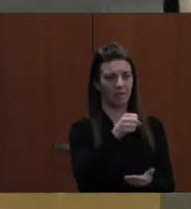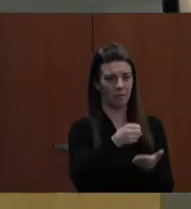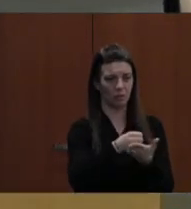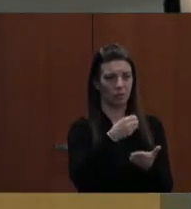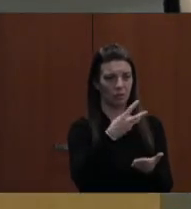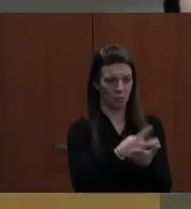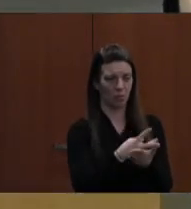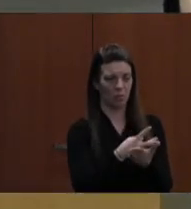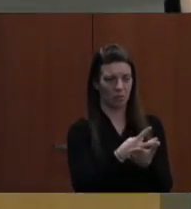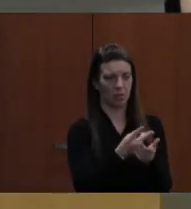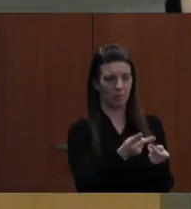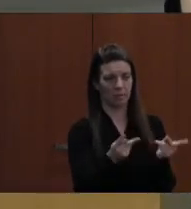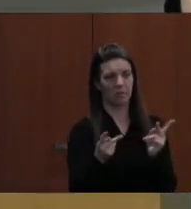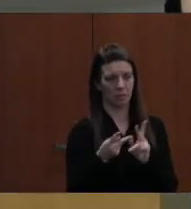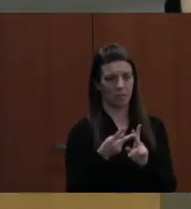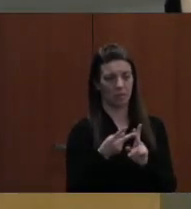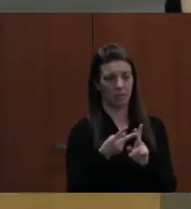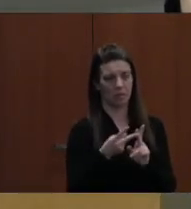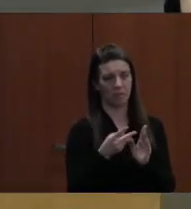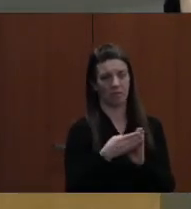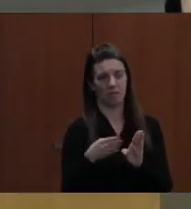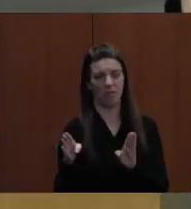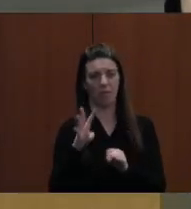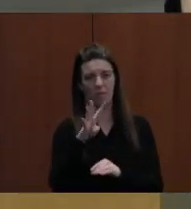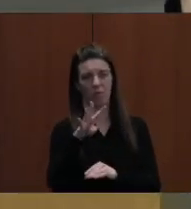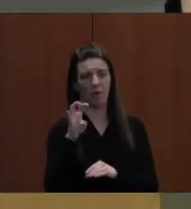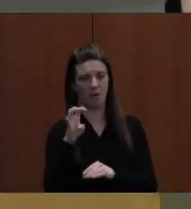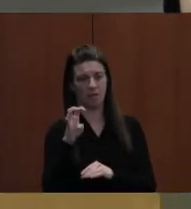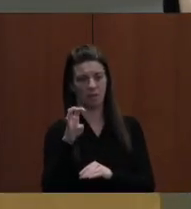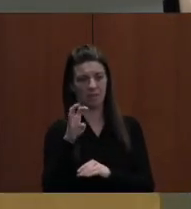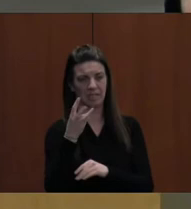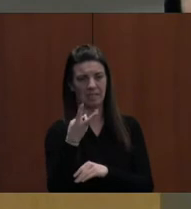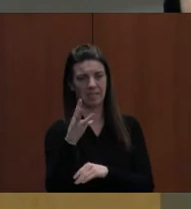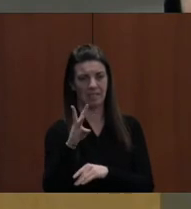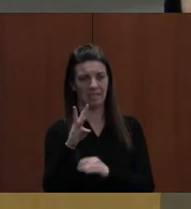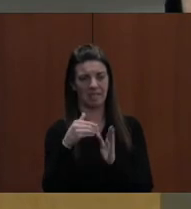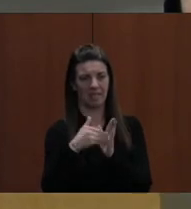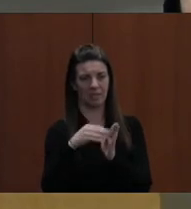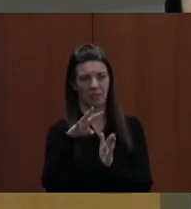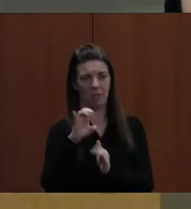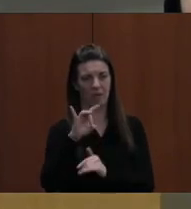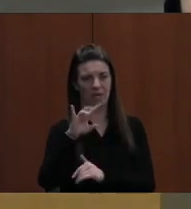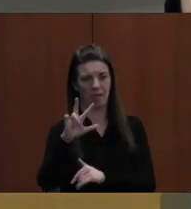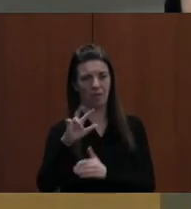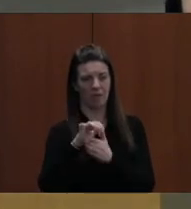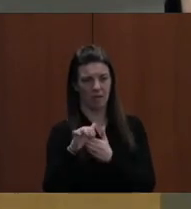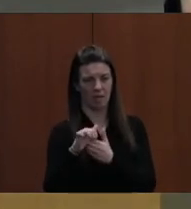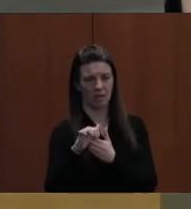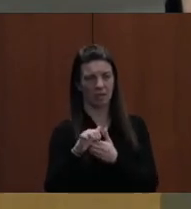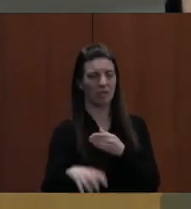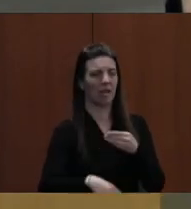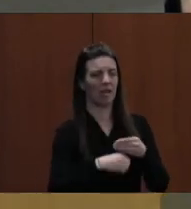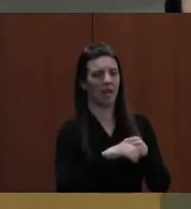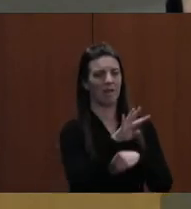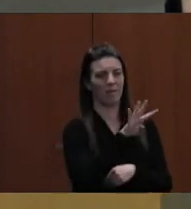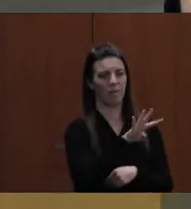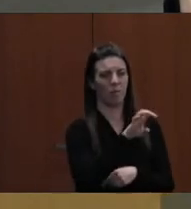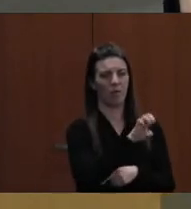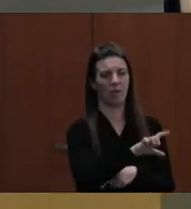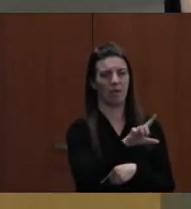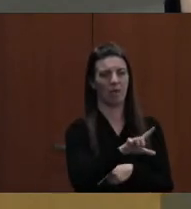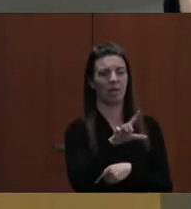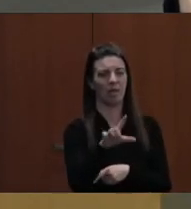at a cost of $416,483 and add four English learner teacher positions